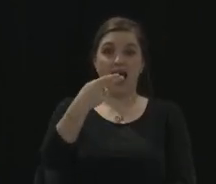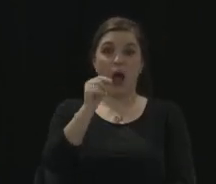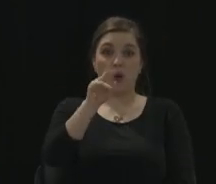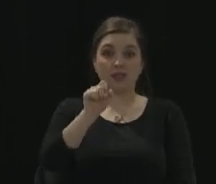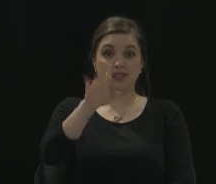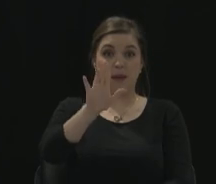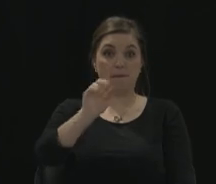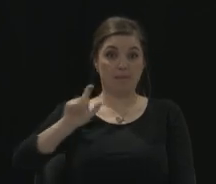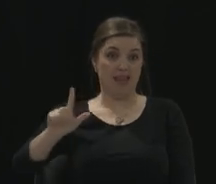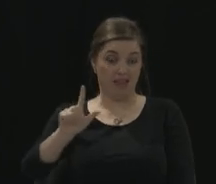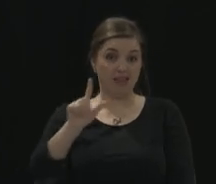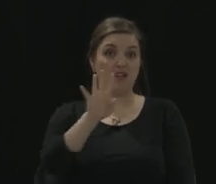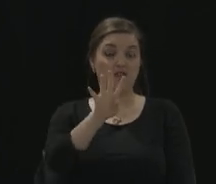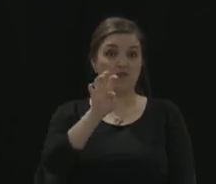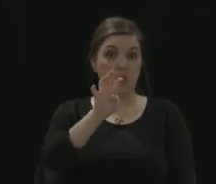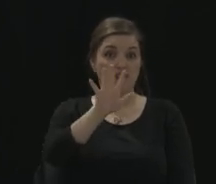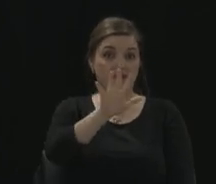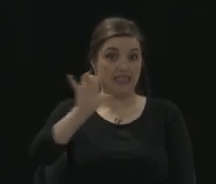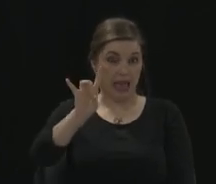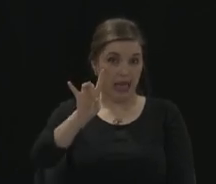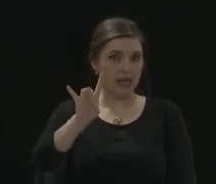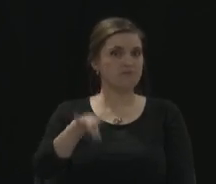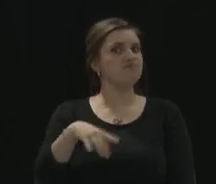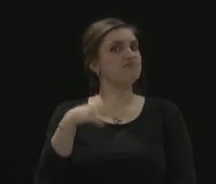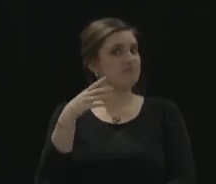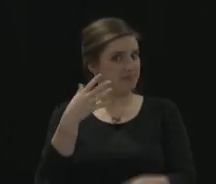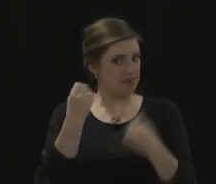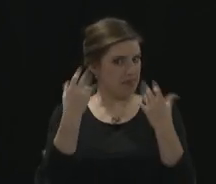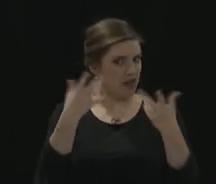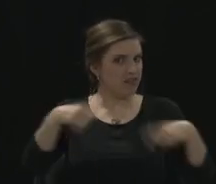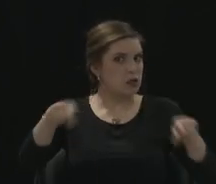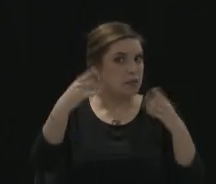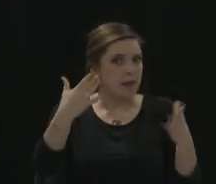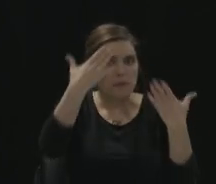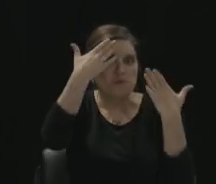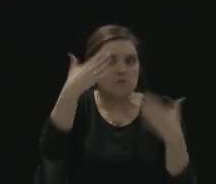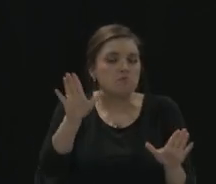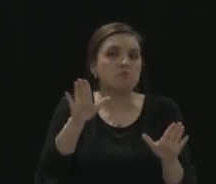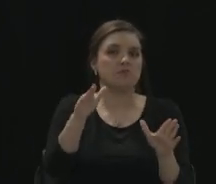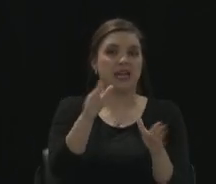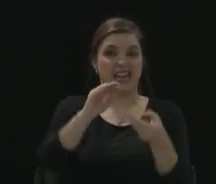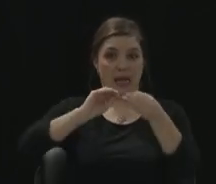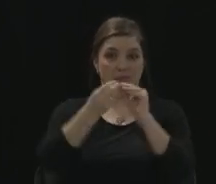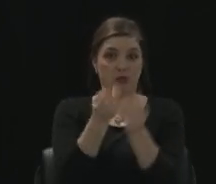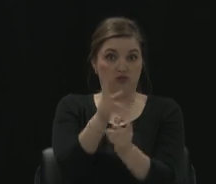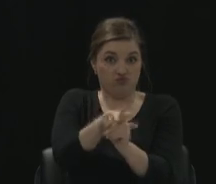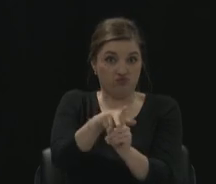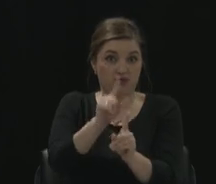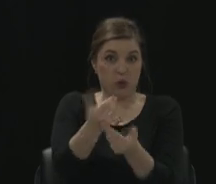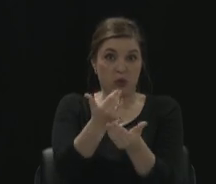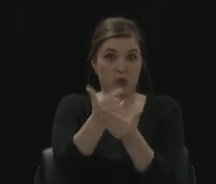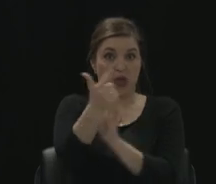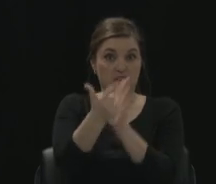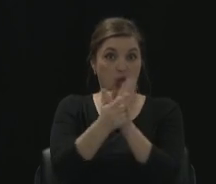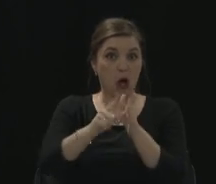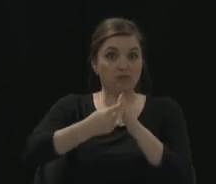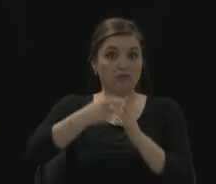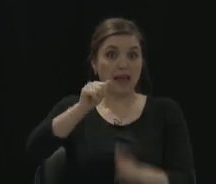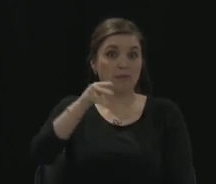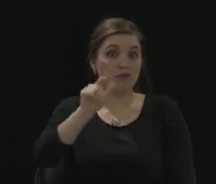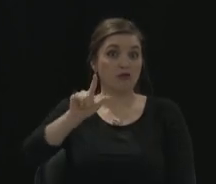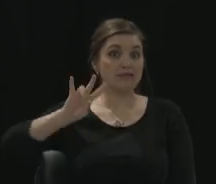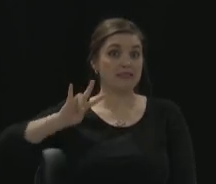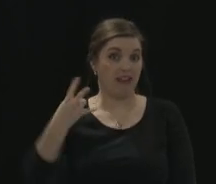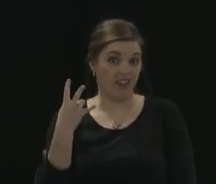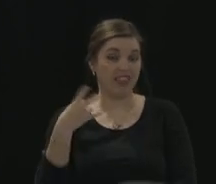may not know that we have a number for the law that is enacted starting April 7th entitled House Bill